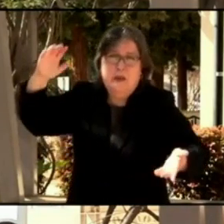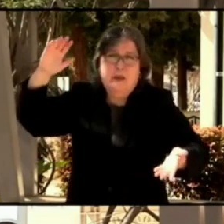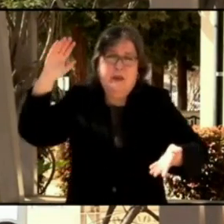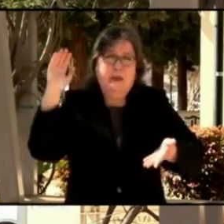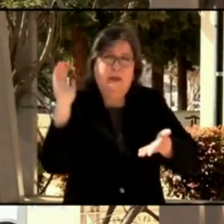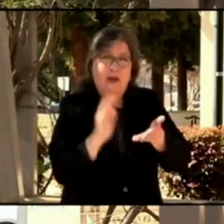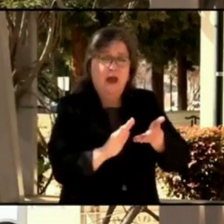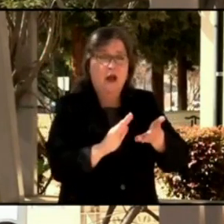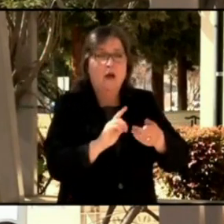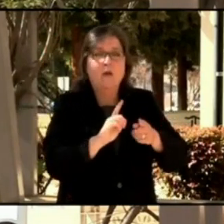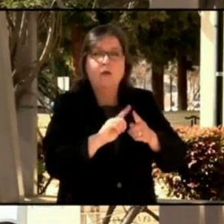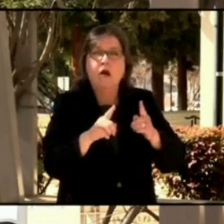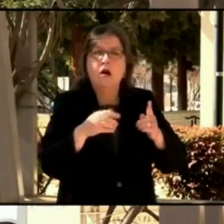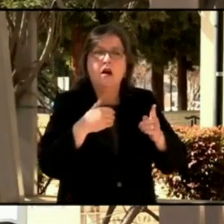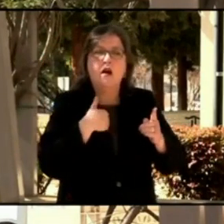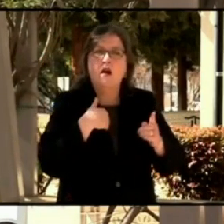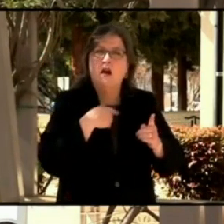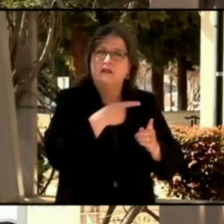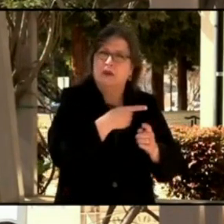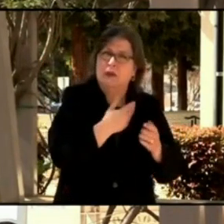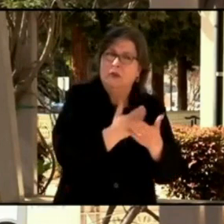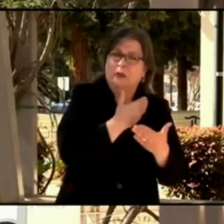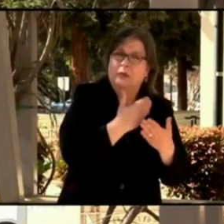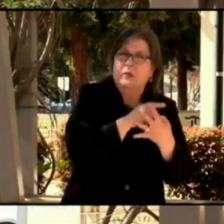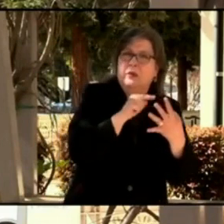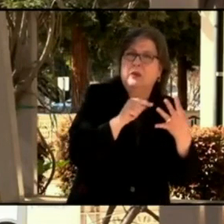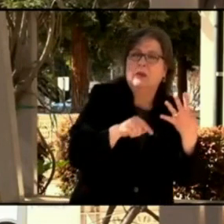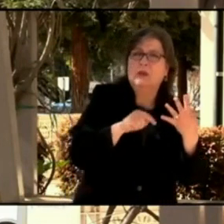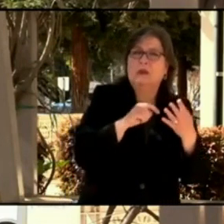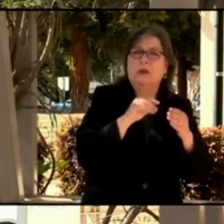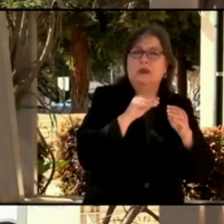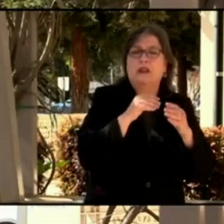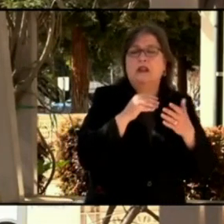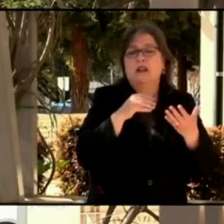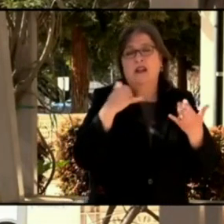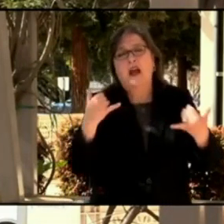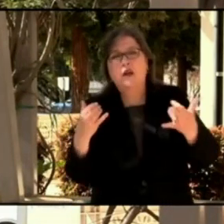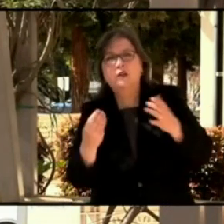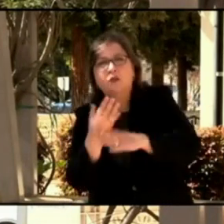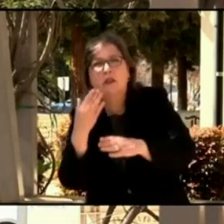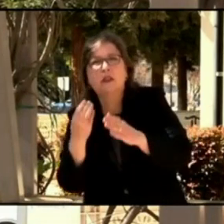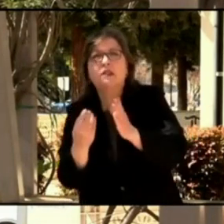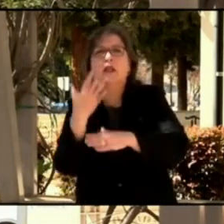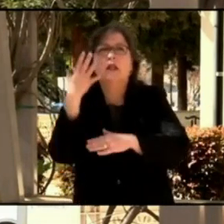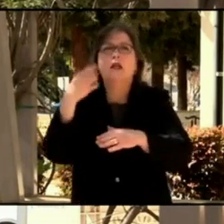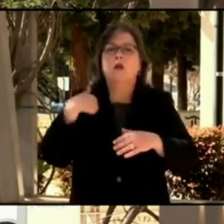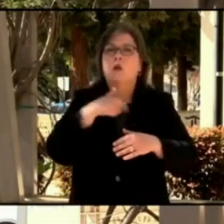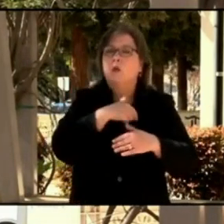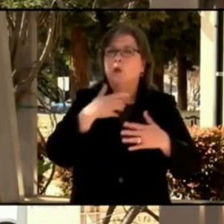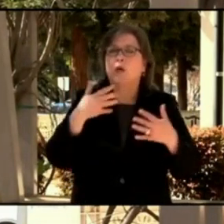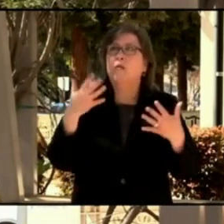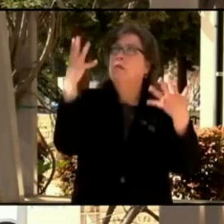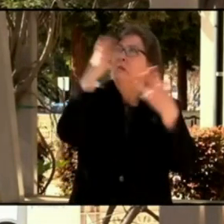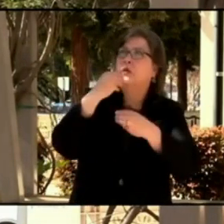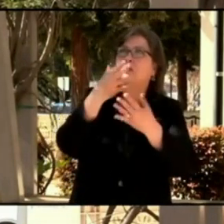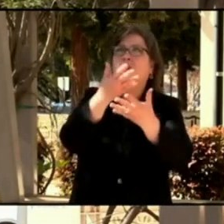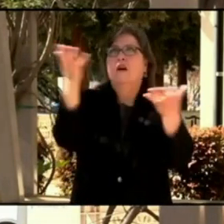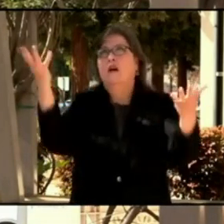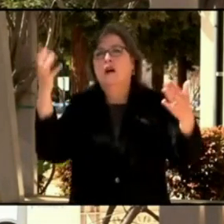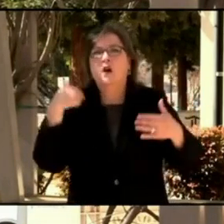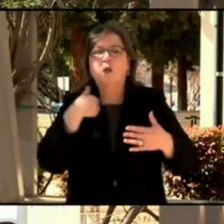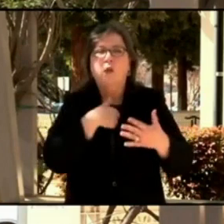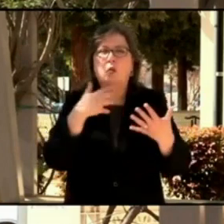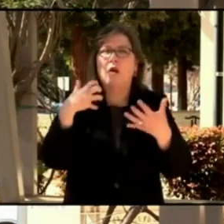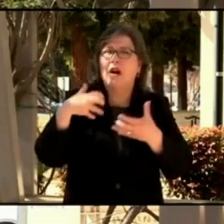We all have cabin fever. We all want to get out. We all want to get back to our lives, but we can't